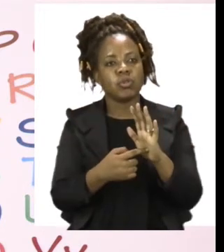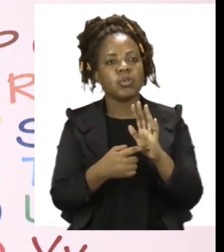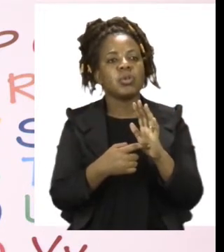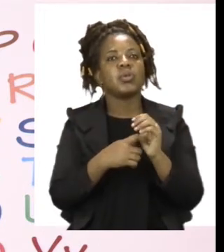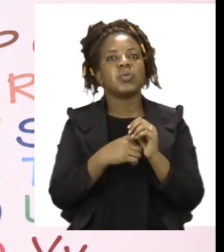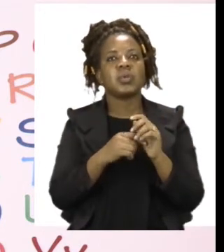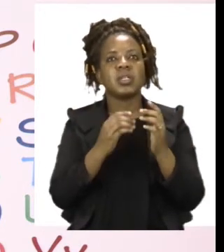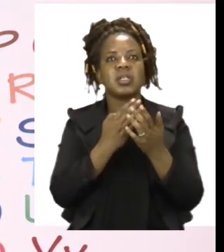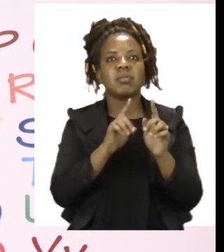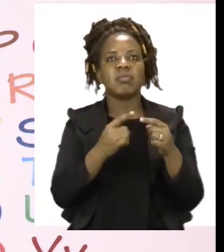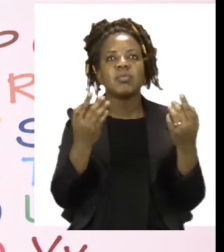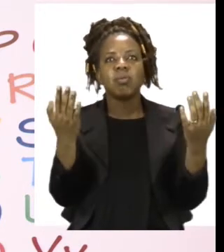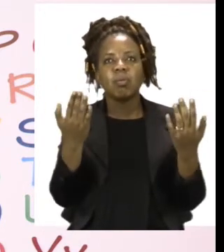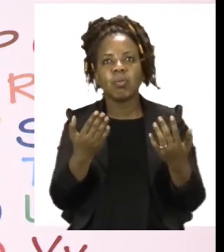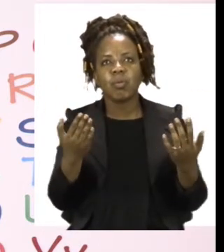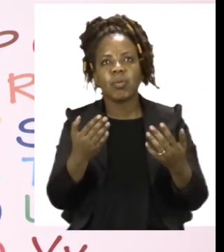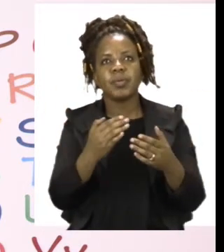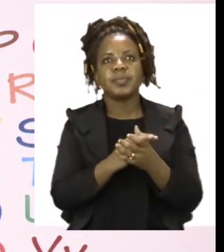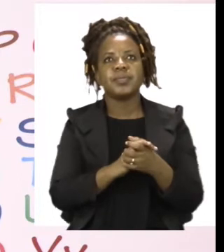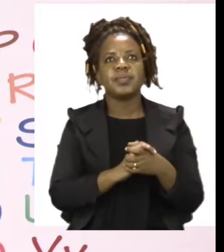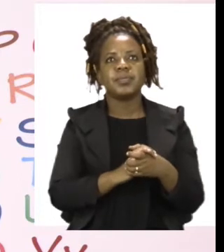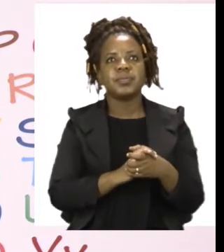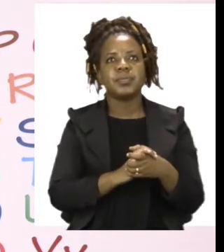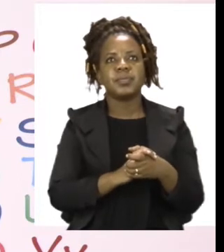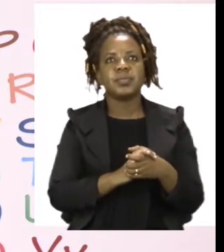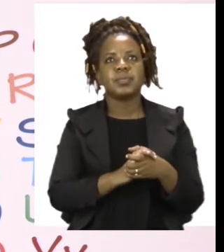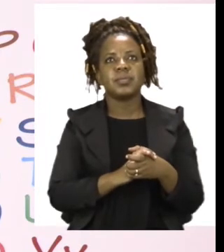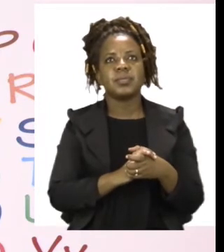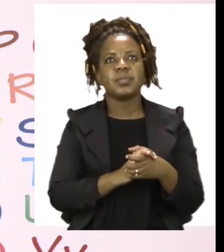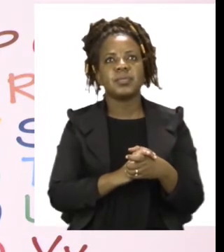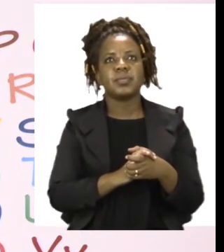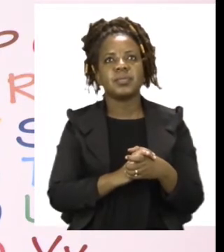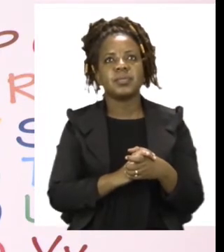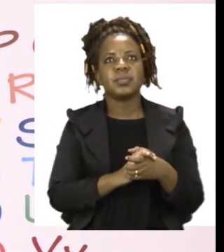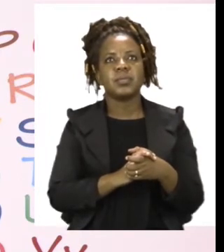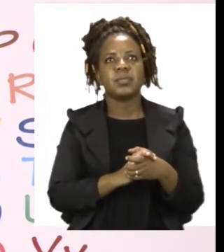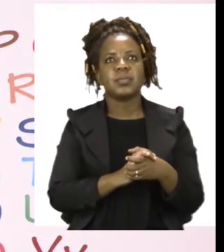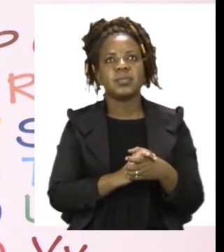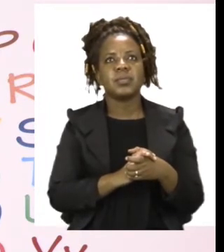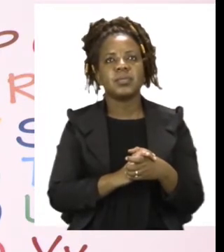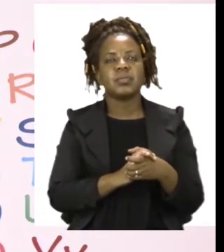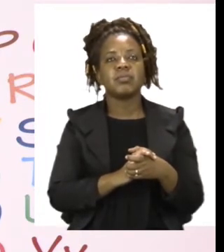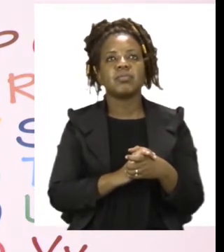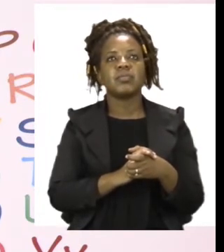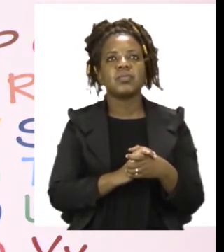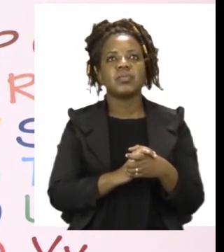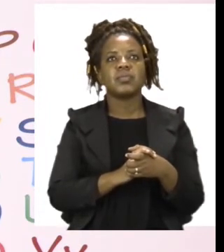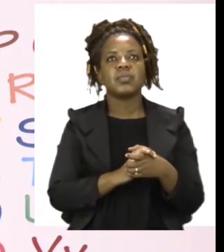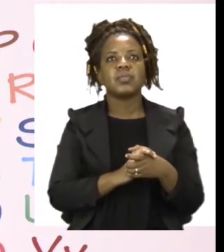is. So Mr. Lion can you show us where the word in would be?